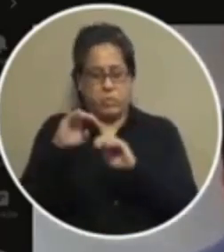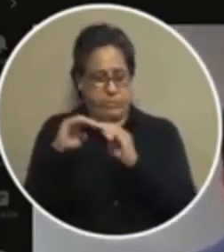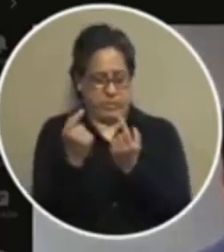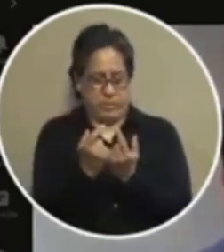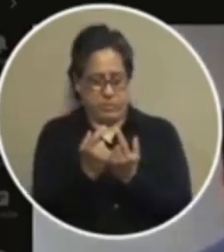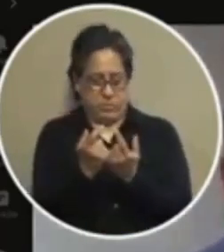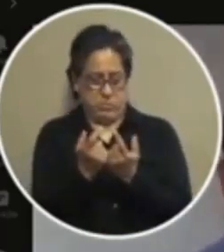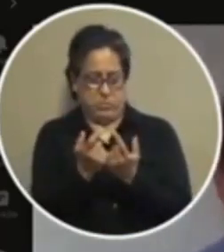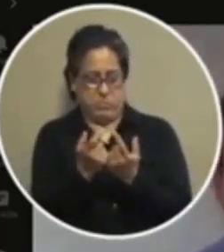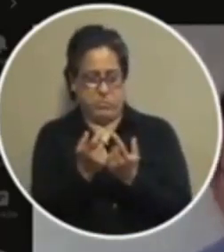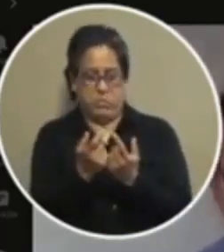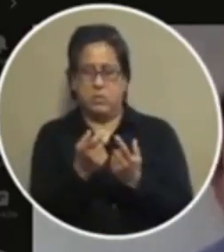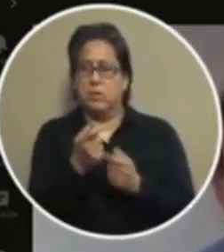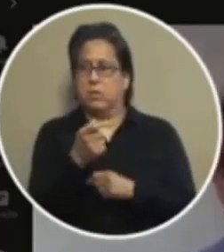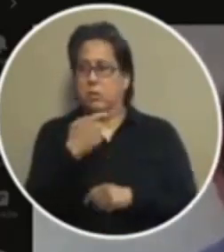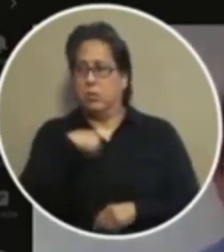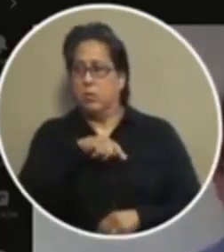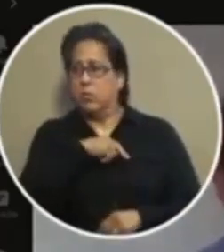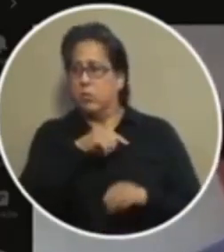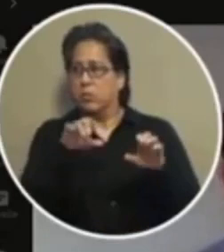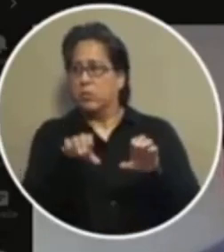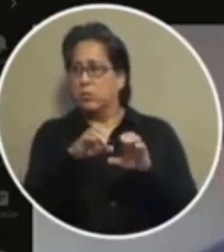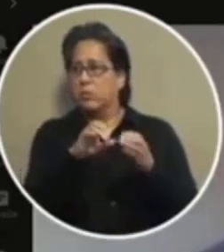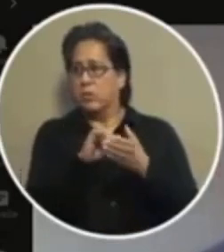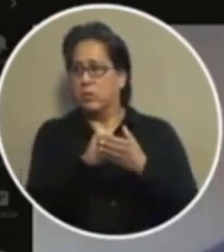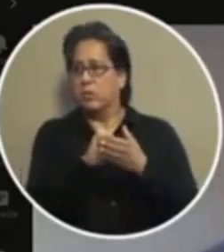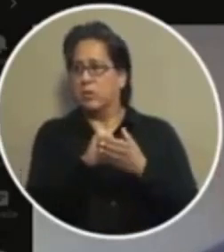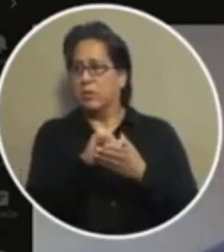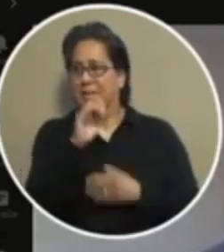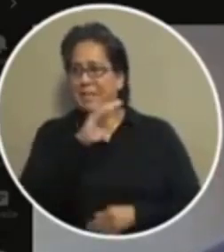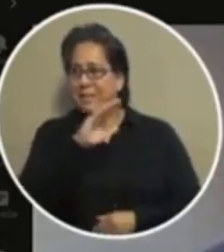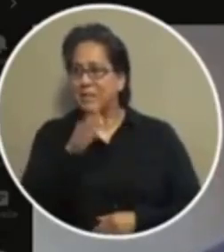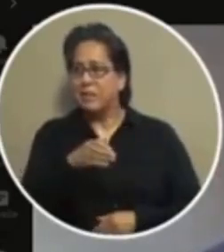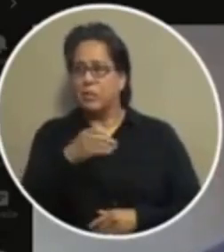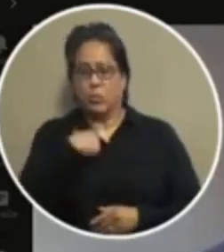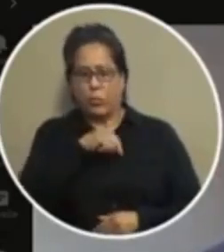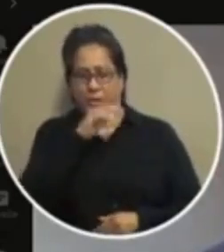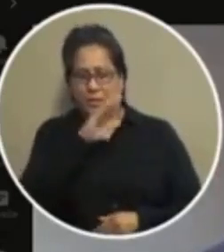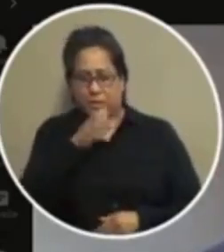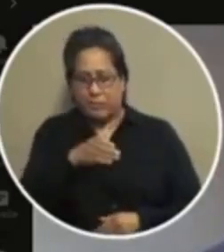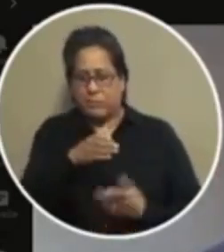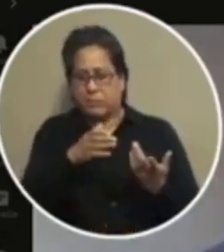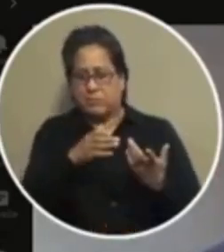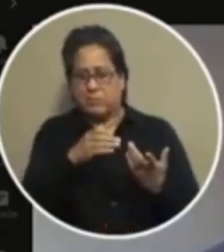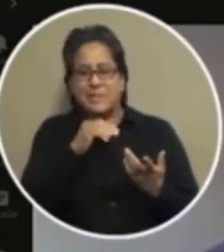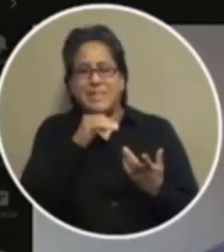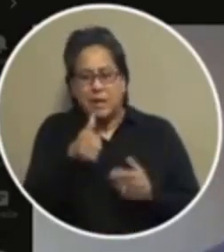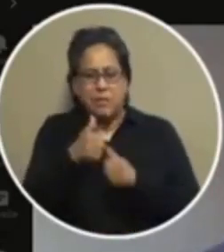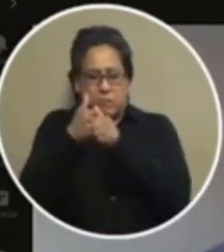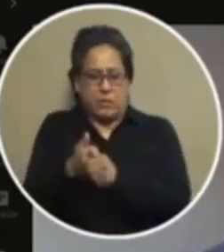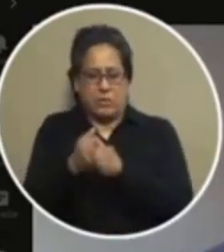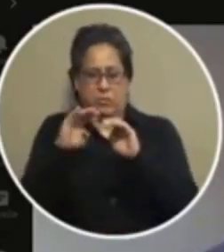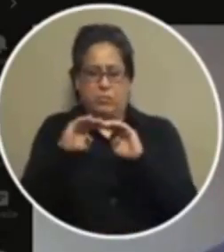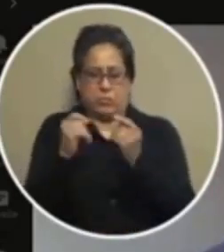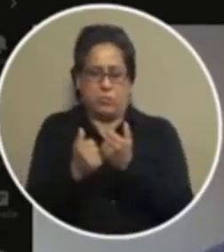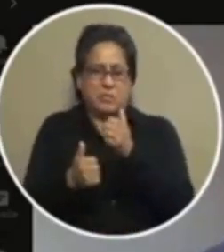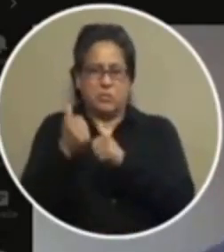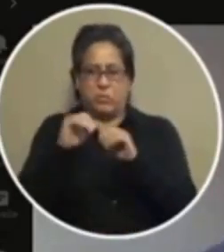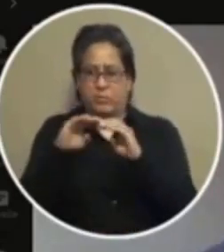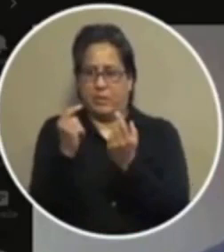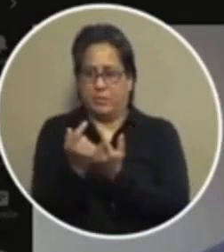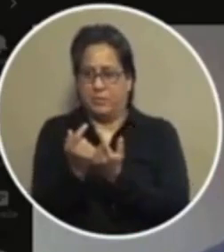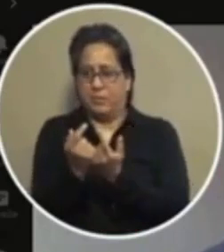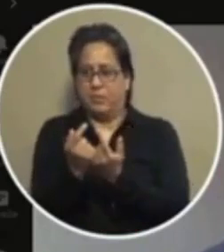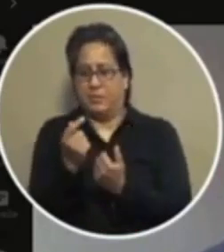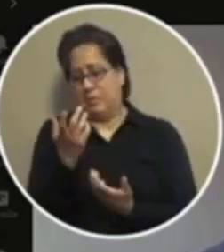wishes we absolutely do we have never not executed something that the majority the council has asked us to do